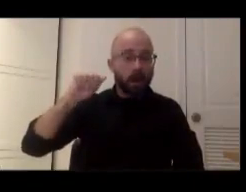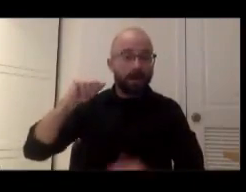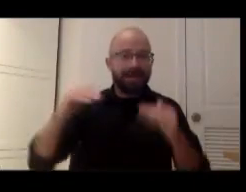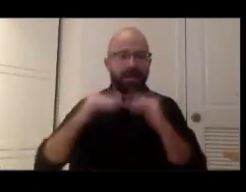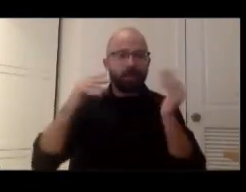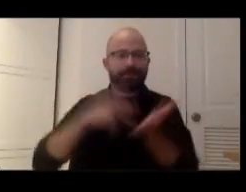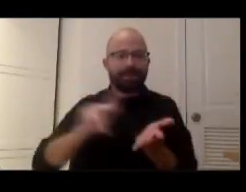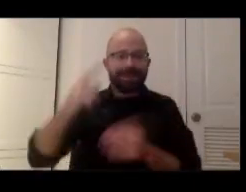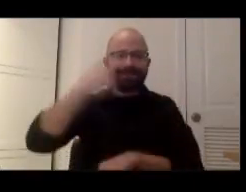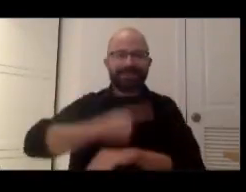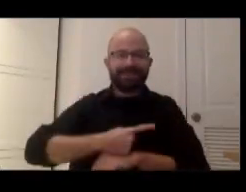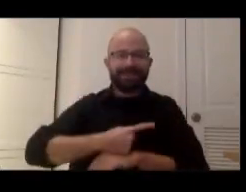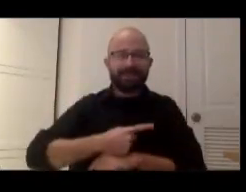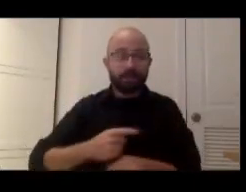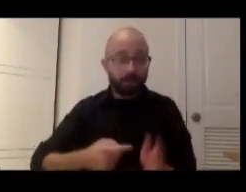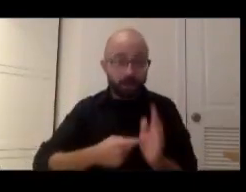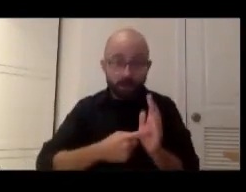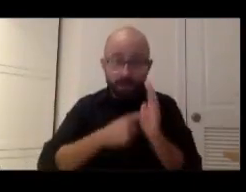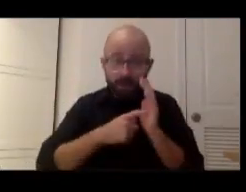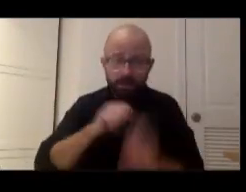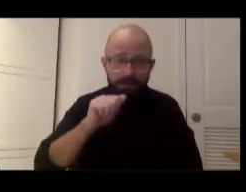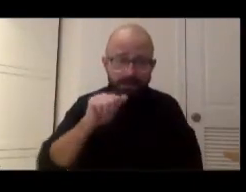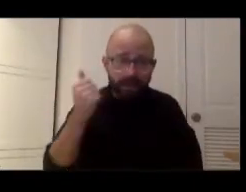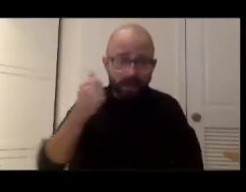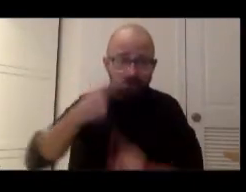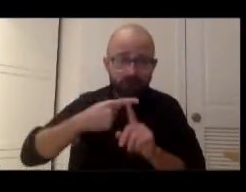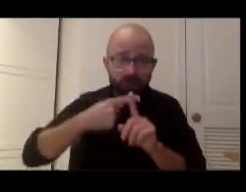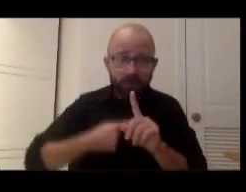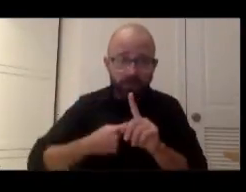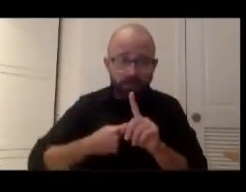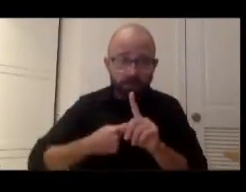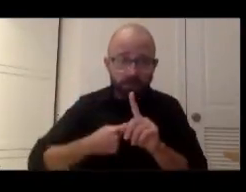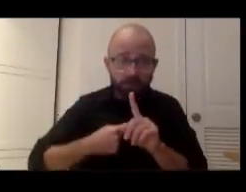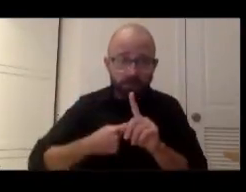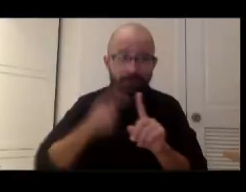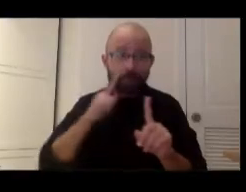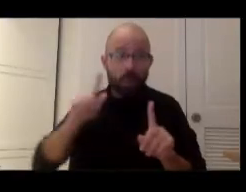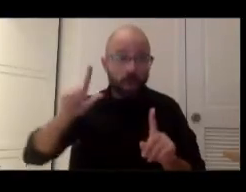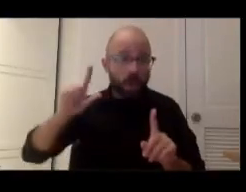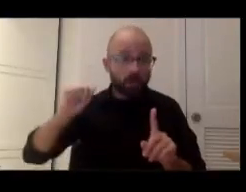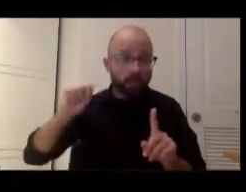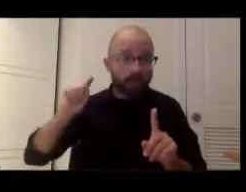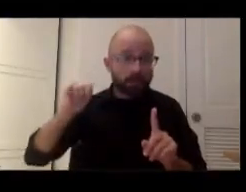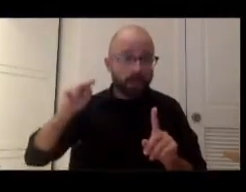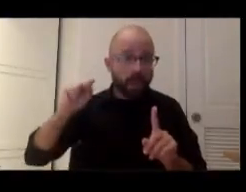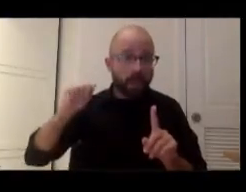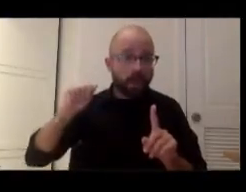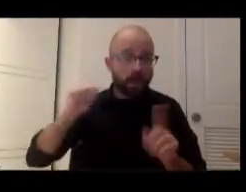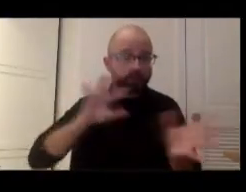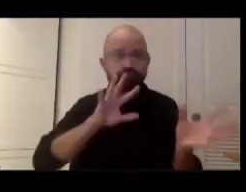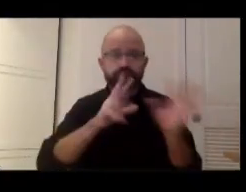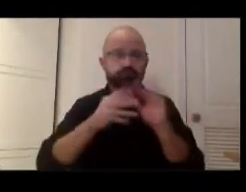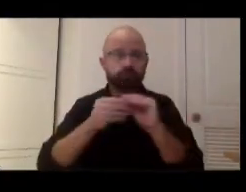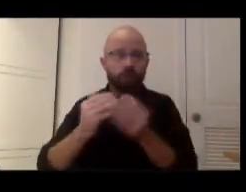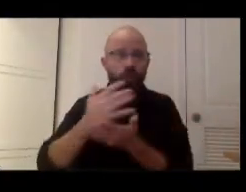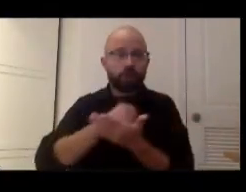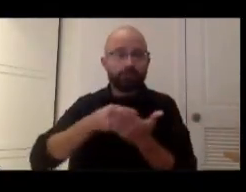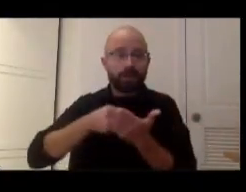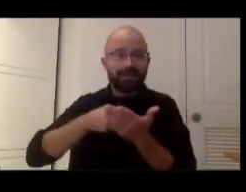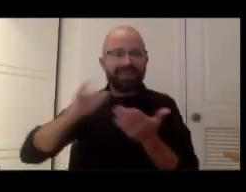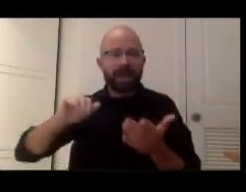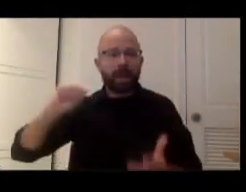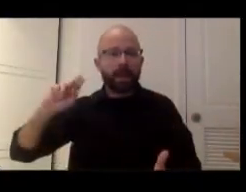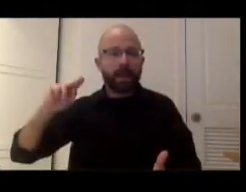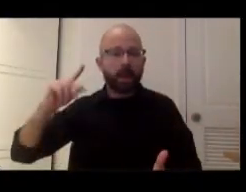takes 10 months to, to 10 months for Latinas to make the money that an Anglo man